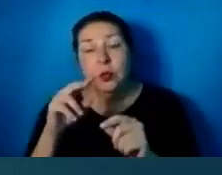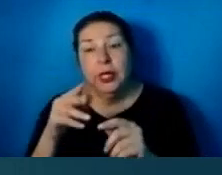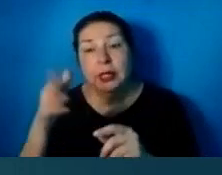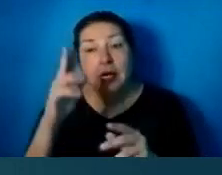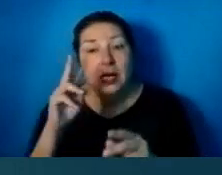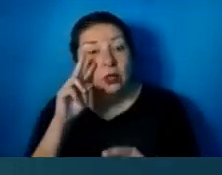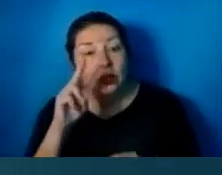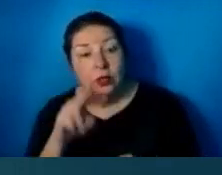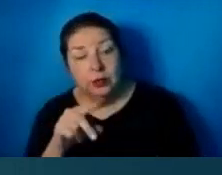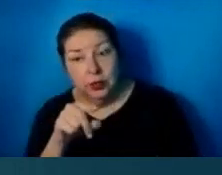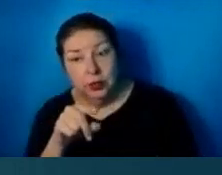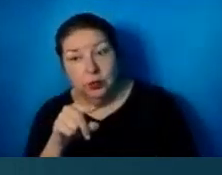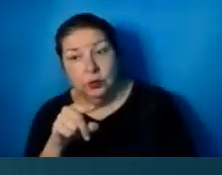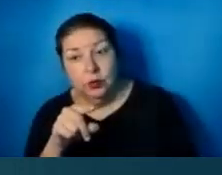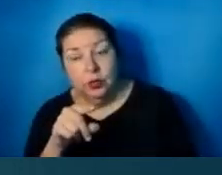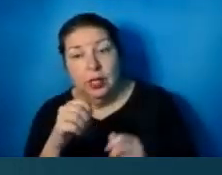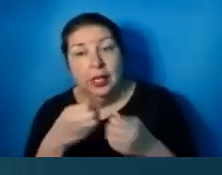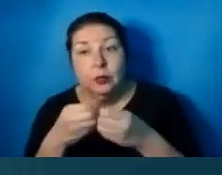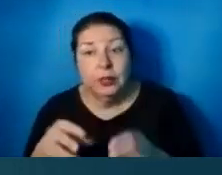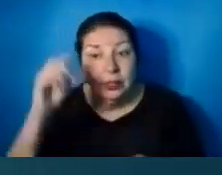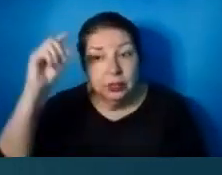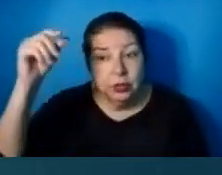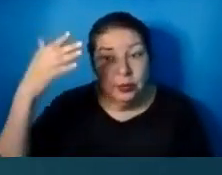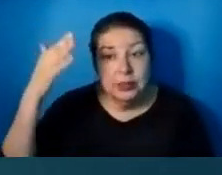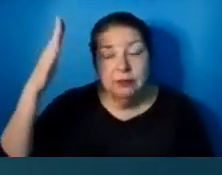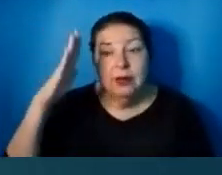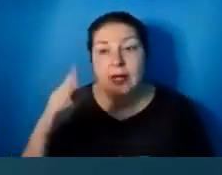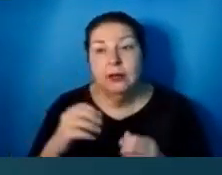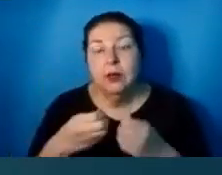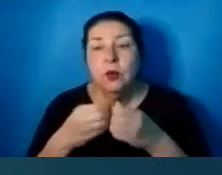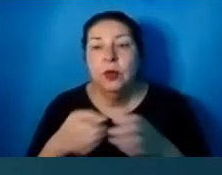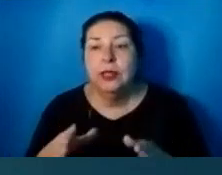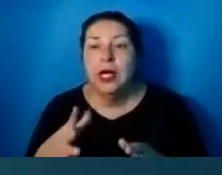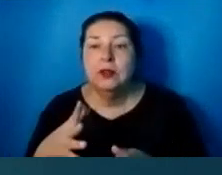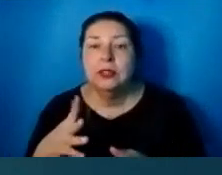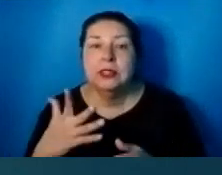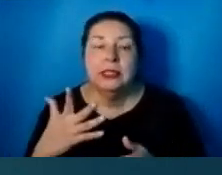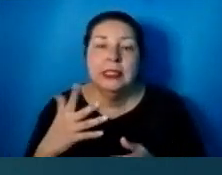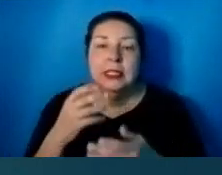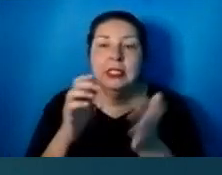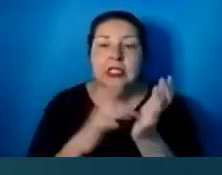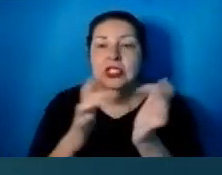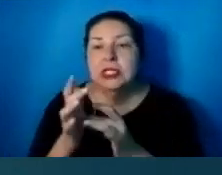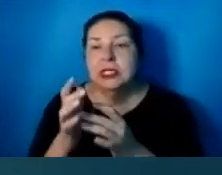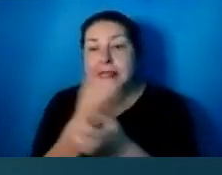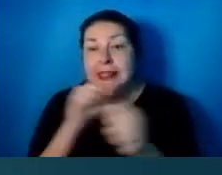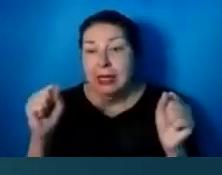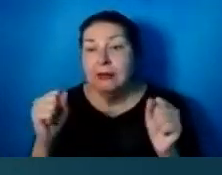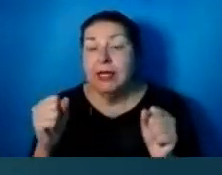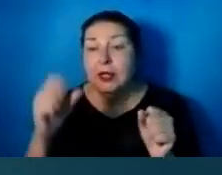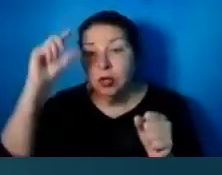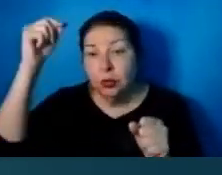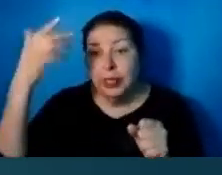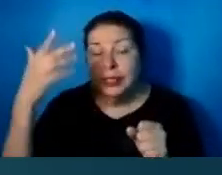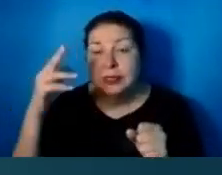without the grace of God, without the vicarious atonement of Jesus, he looks at